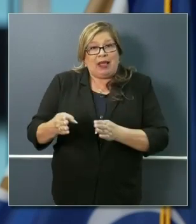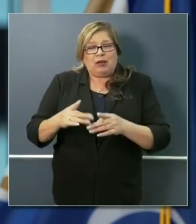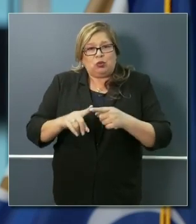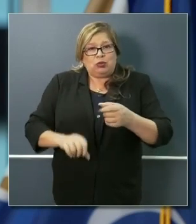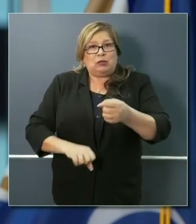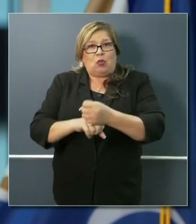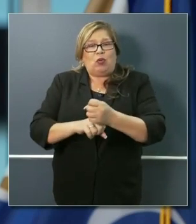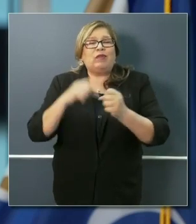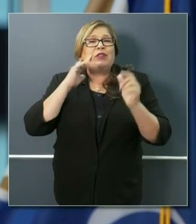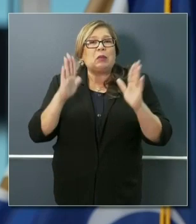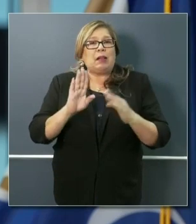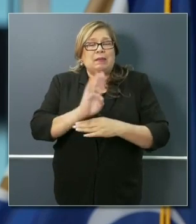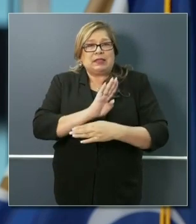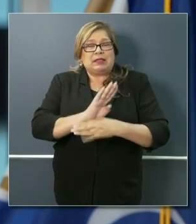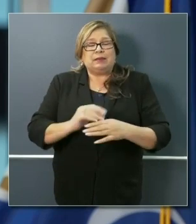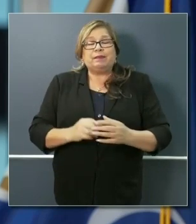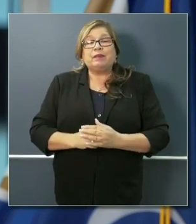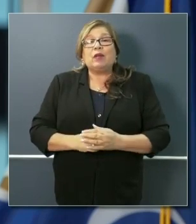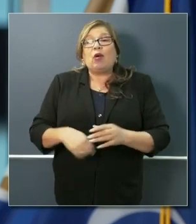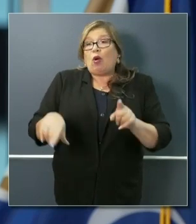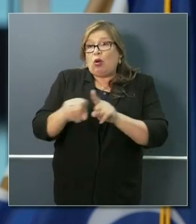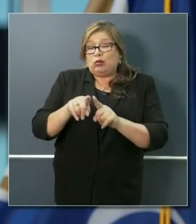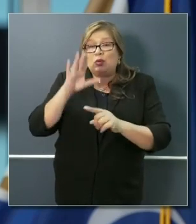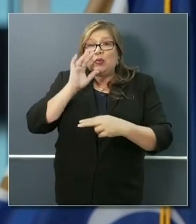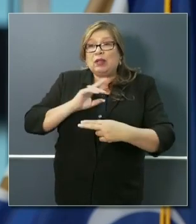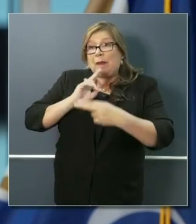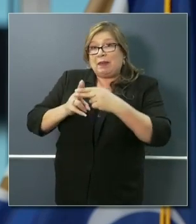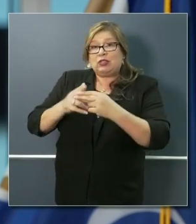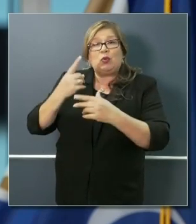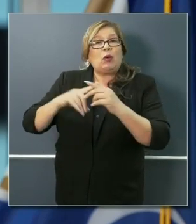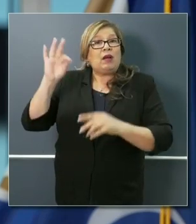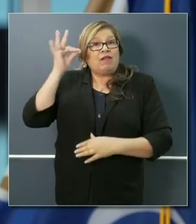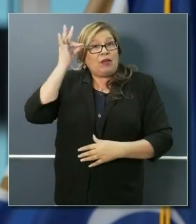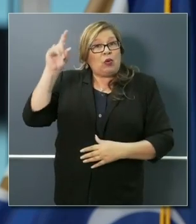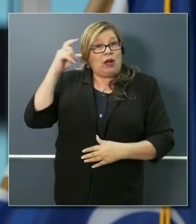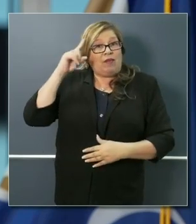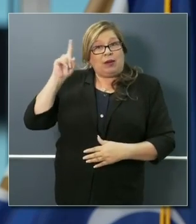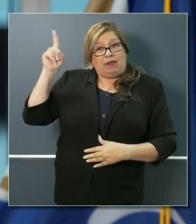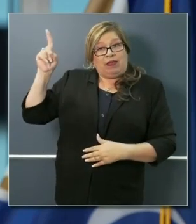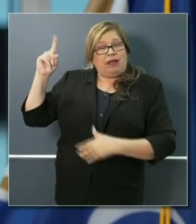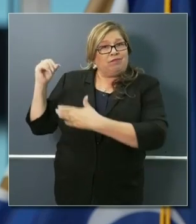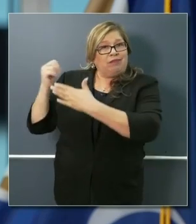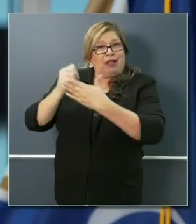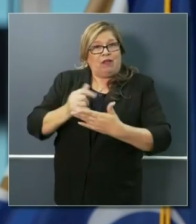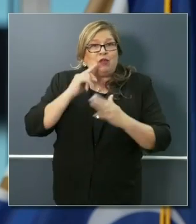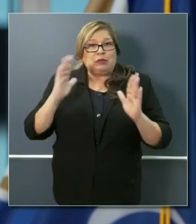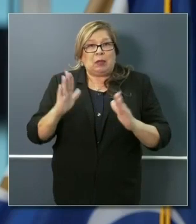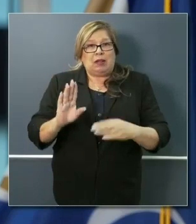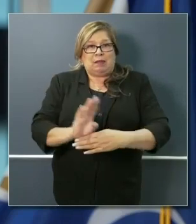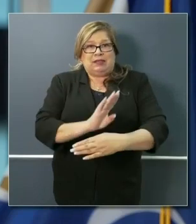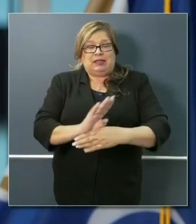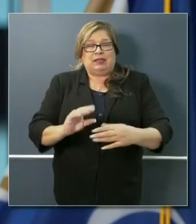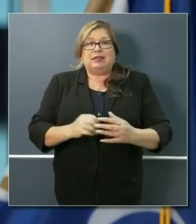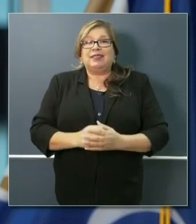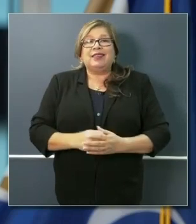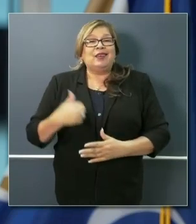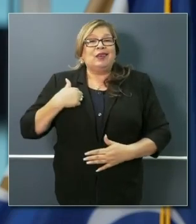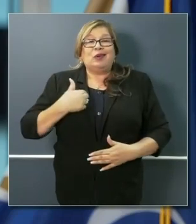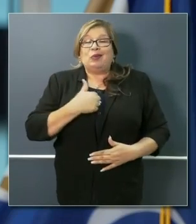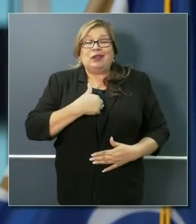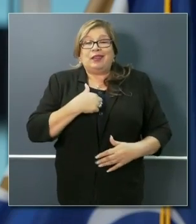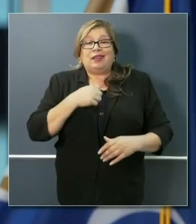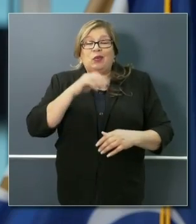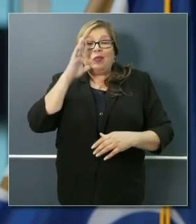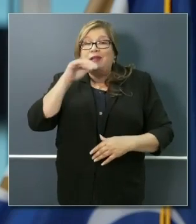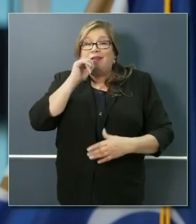what the federal government has done to help small businesses, because we will not be the beneficiary of that help unless we are